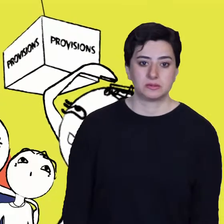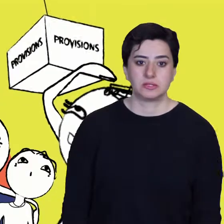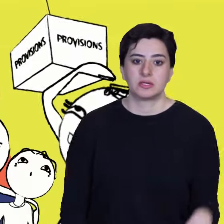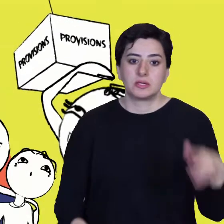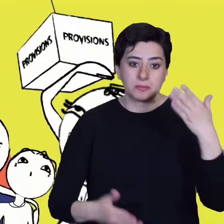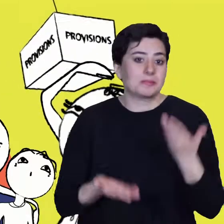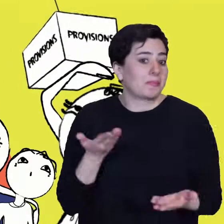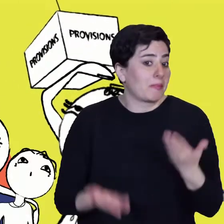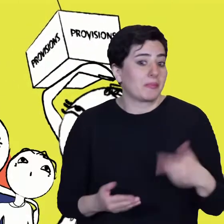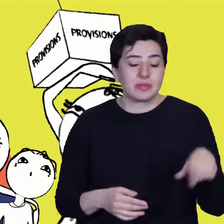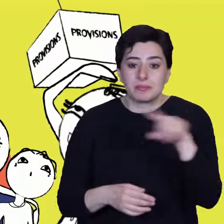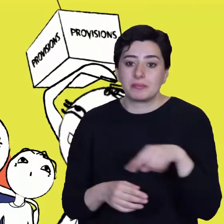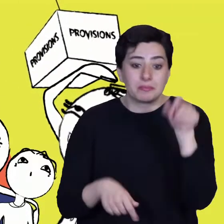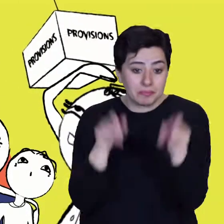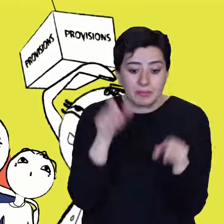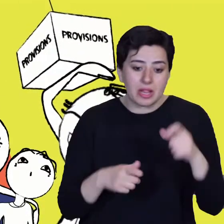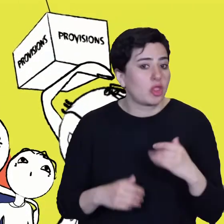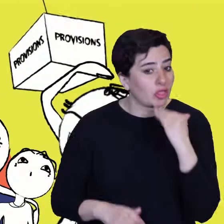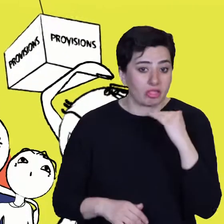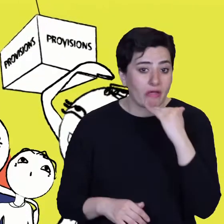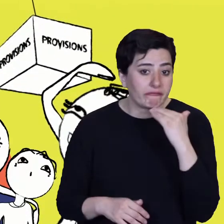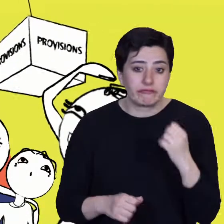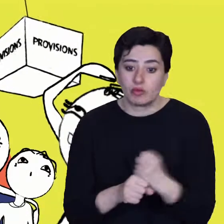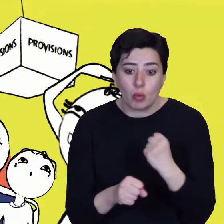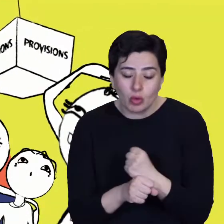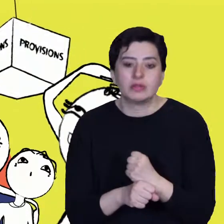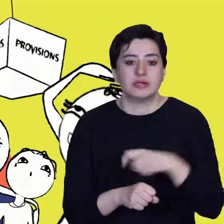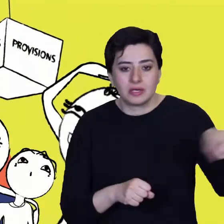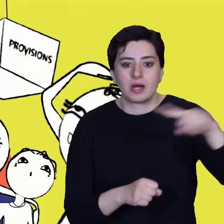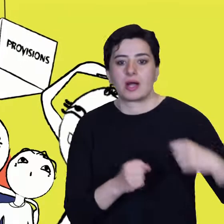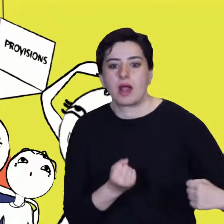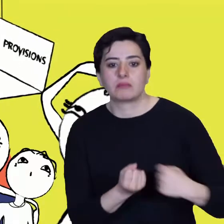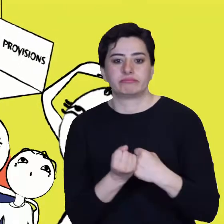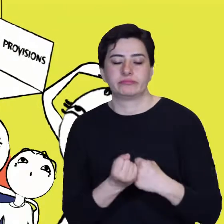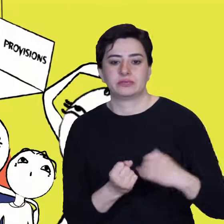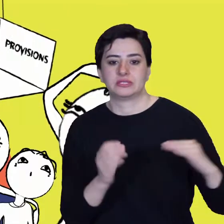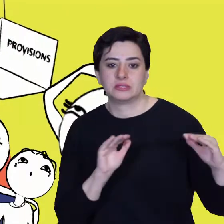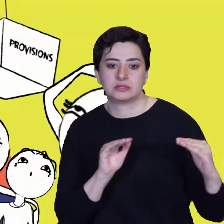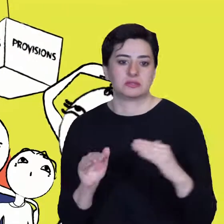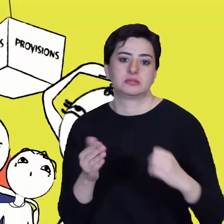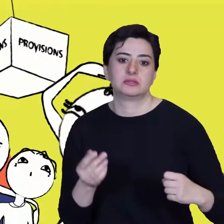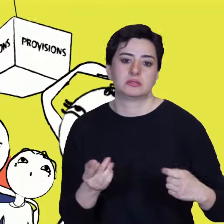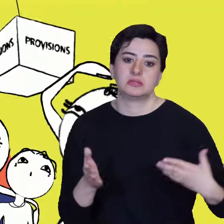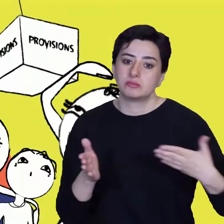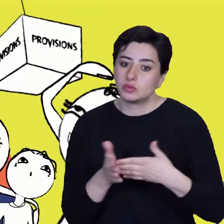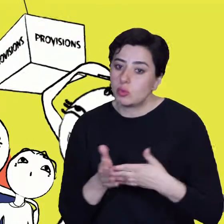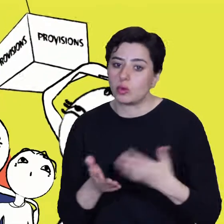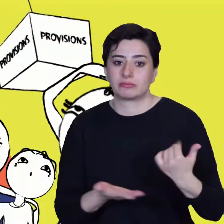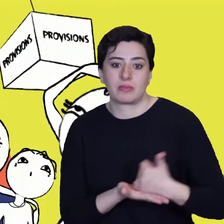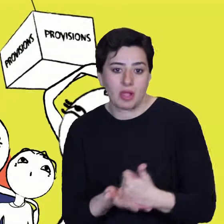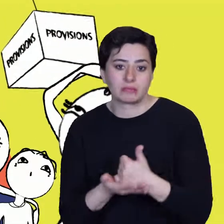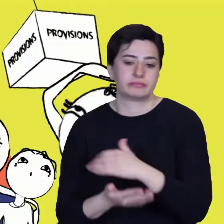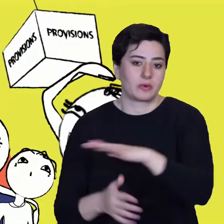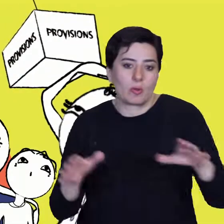means all the strengths, resources and ideas that people in the community have to protect themselves and their belongings against the